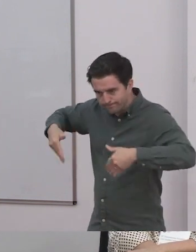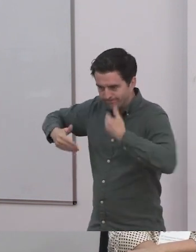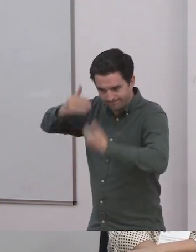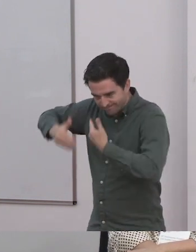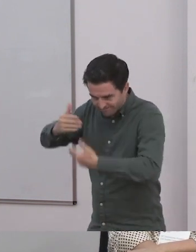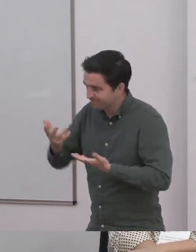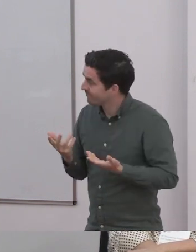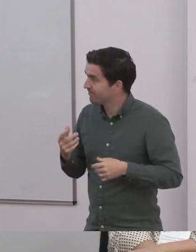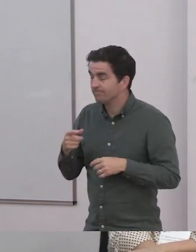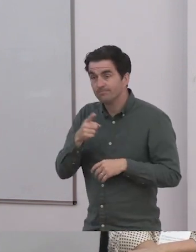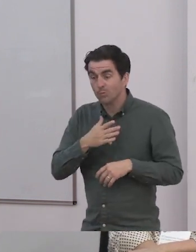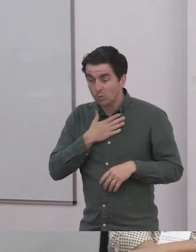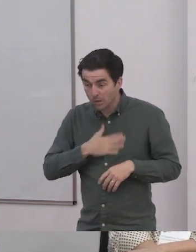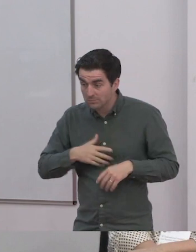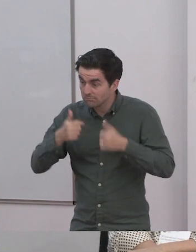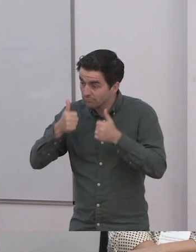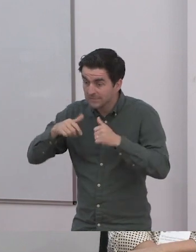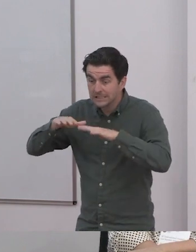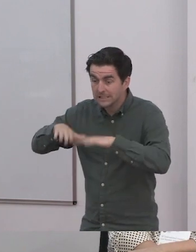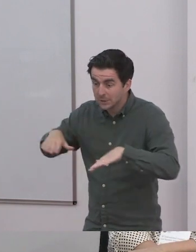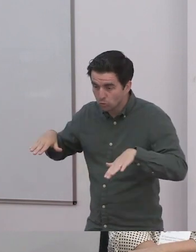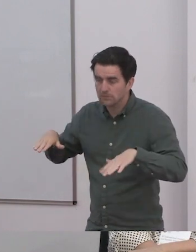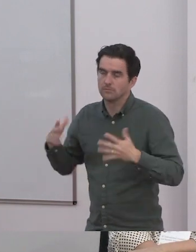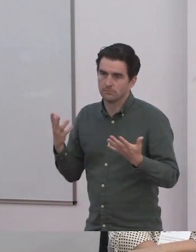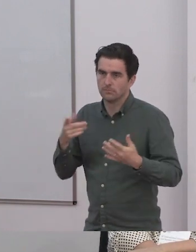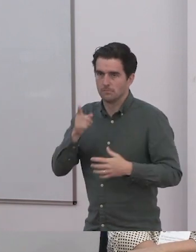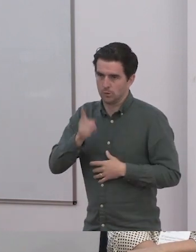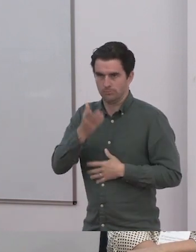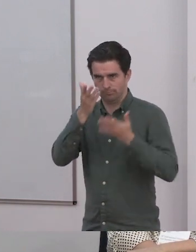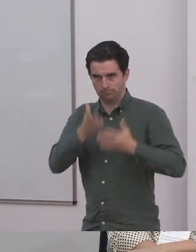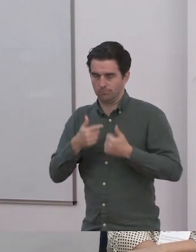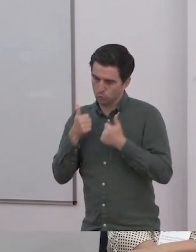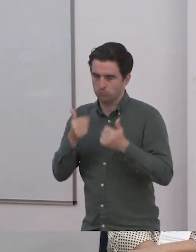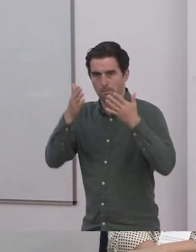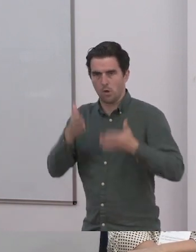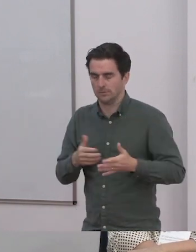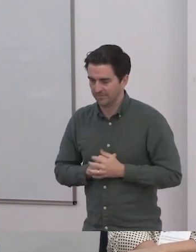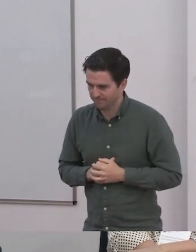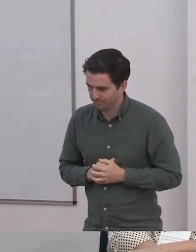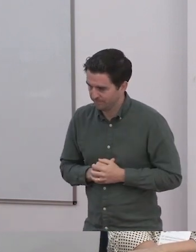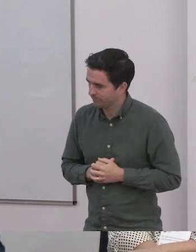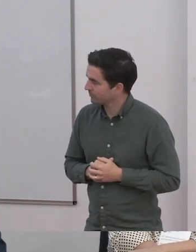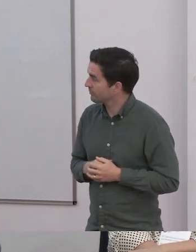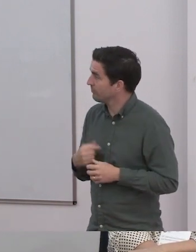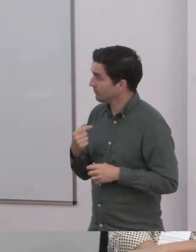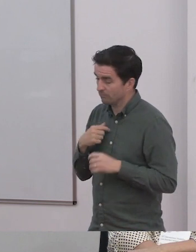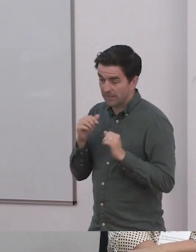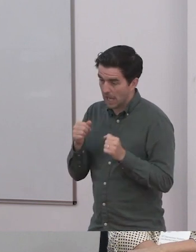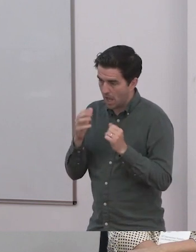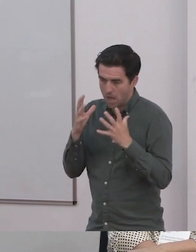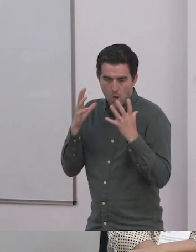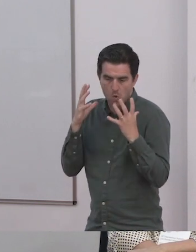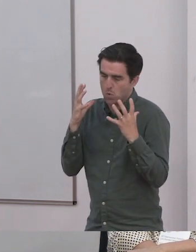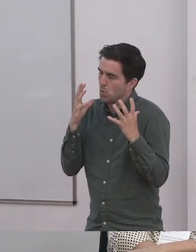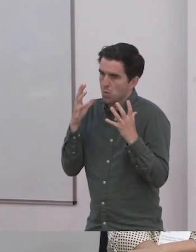get so passionate about a cause that my boundaries and my self-care goes right out the window. And I've got adult